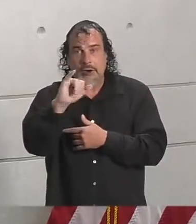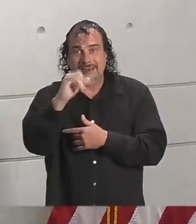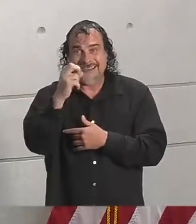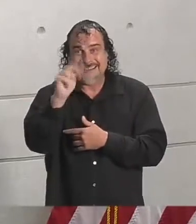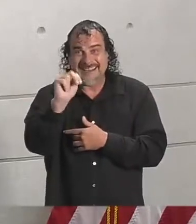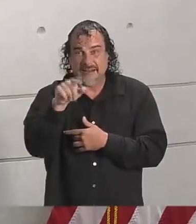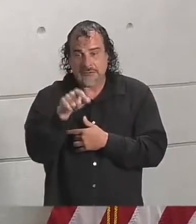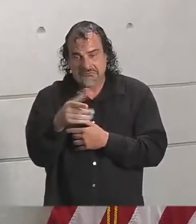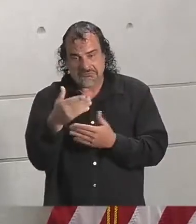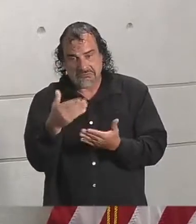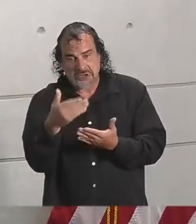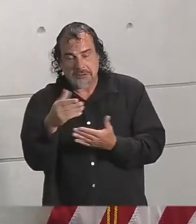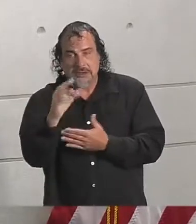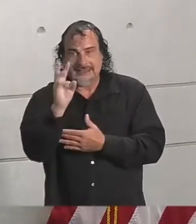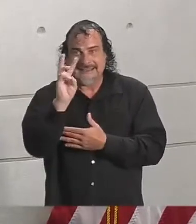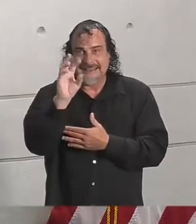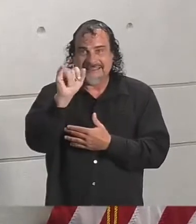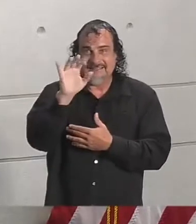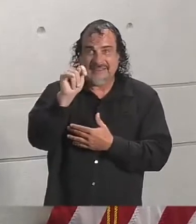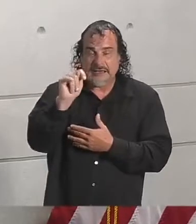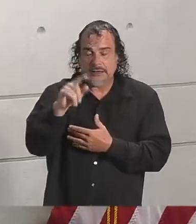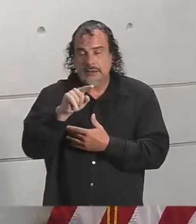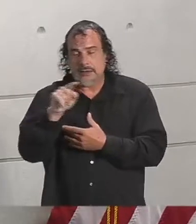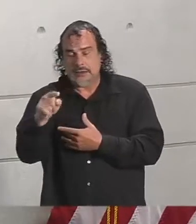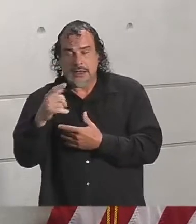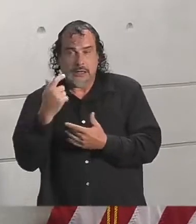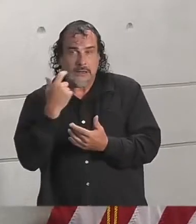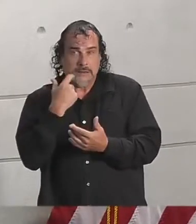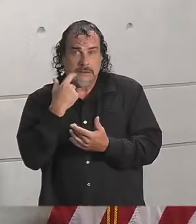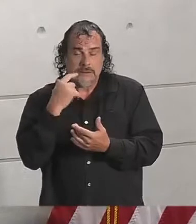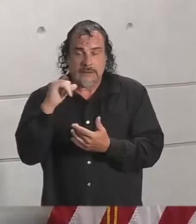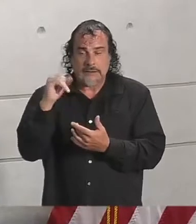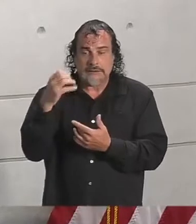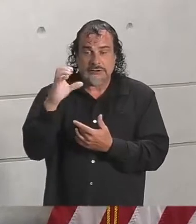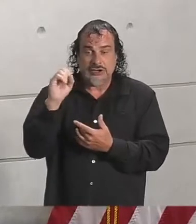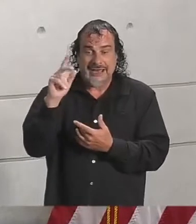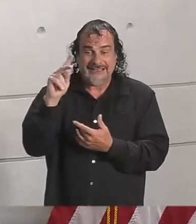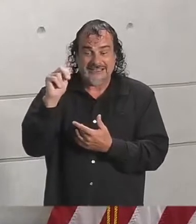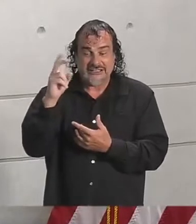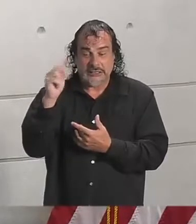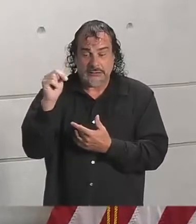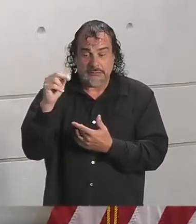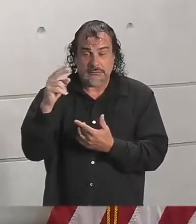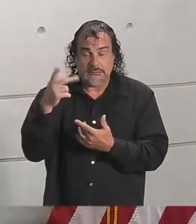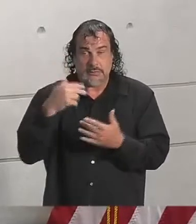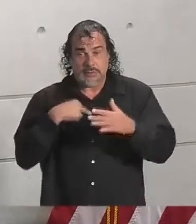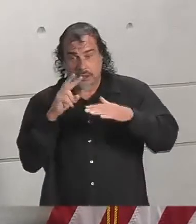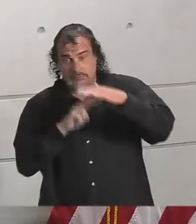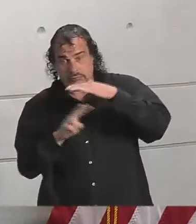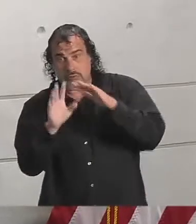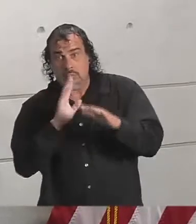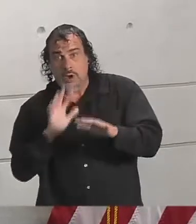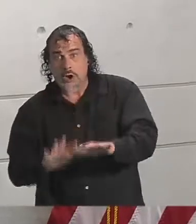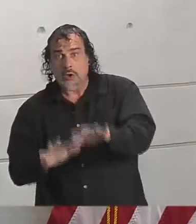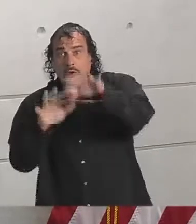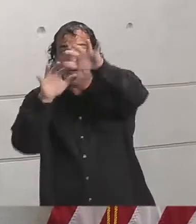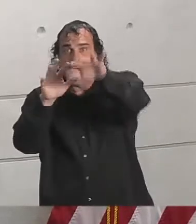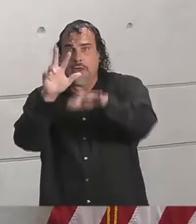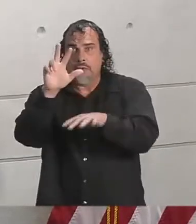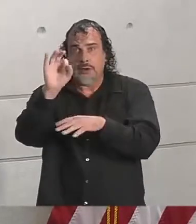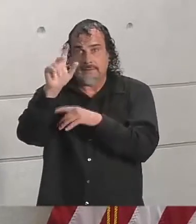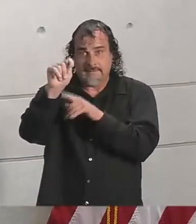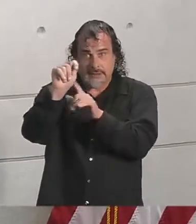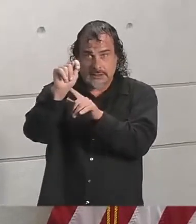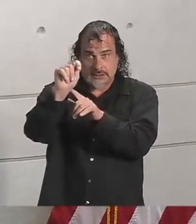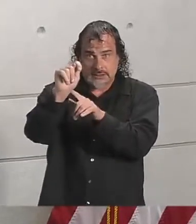that could be greater than 6 feet. And our current projections are in Jackson County, that storm surge could exceed 3 feet.